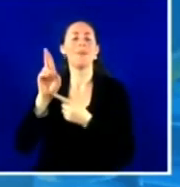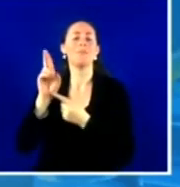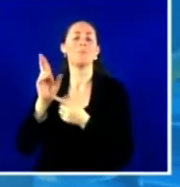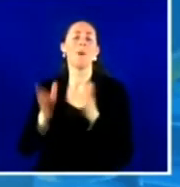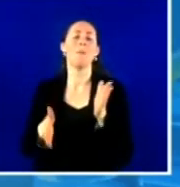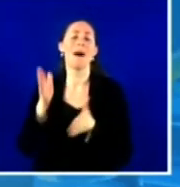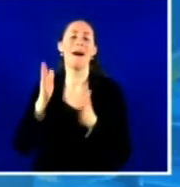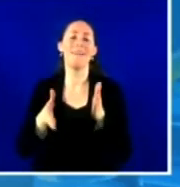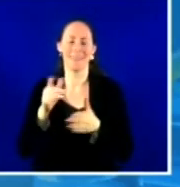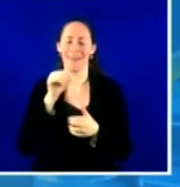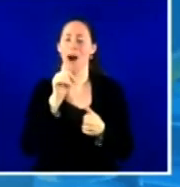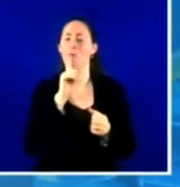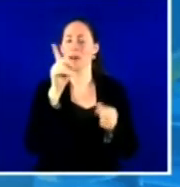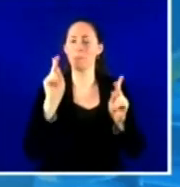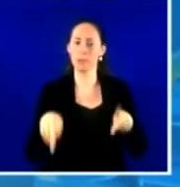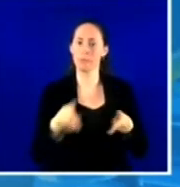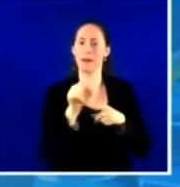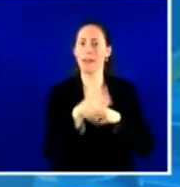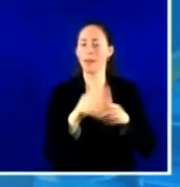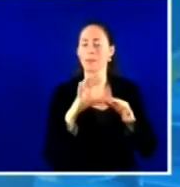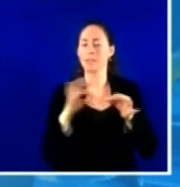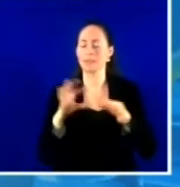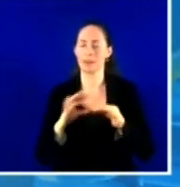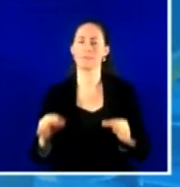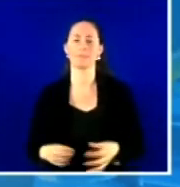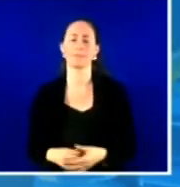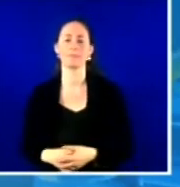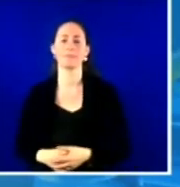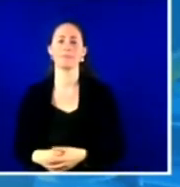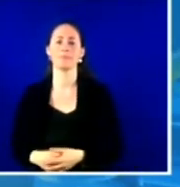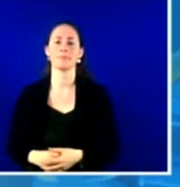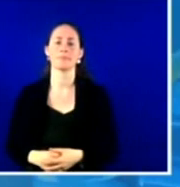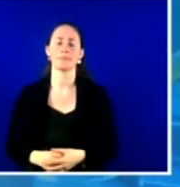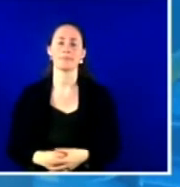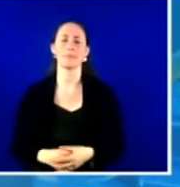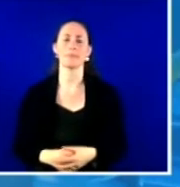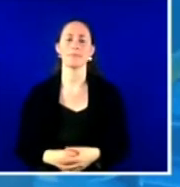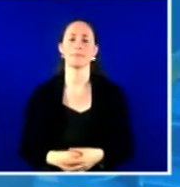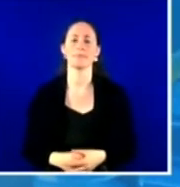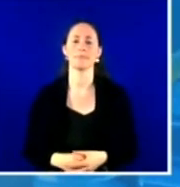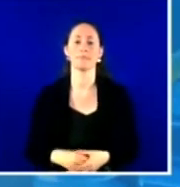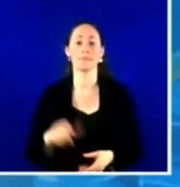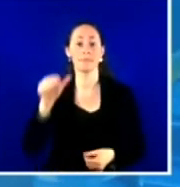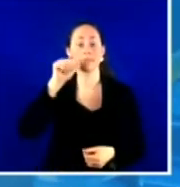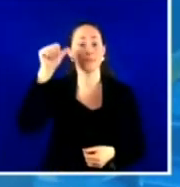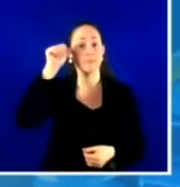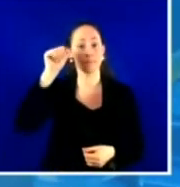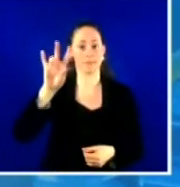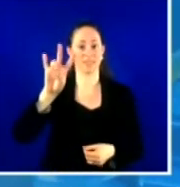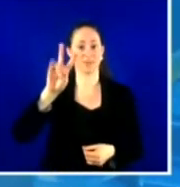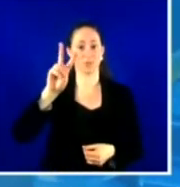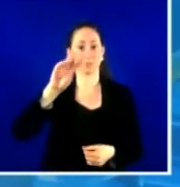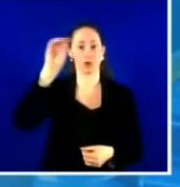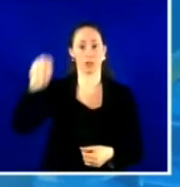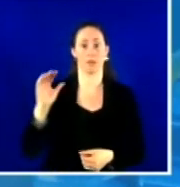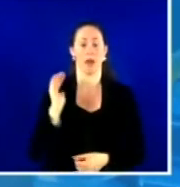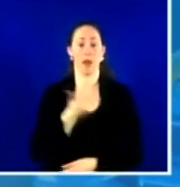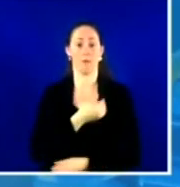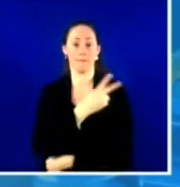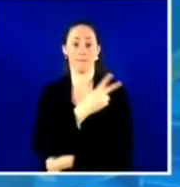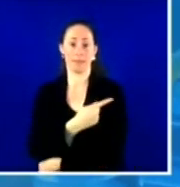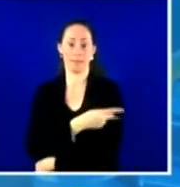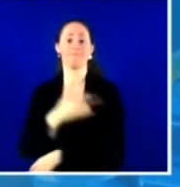yesterday, 72 percent of our patients have received their first dose of their COVID vaccines and 66 percent